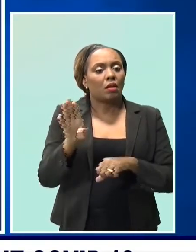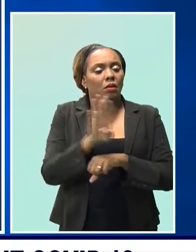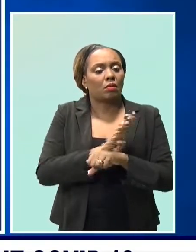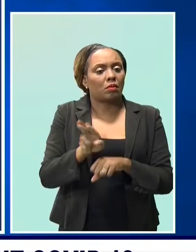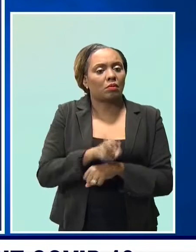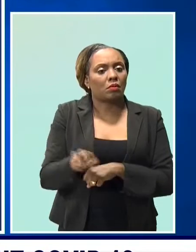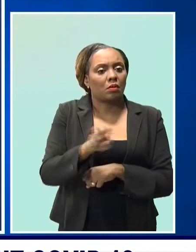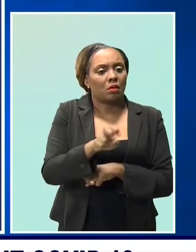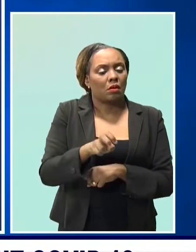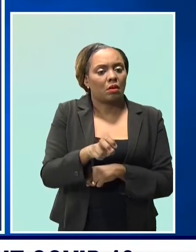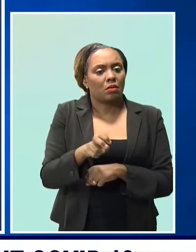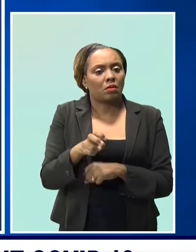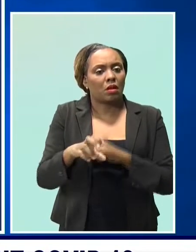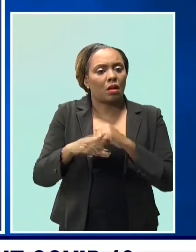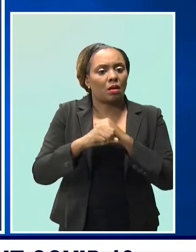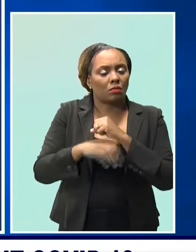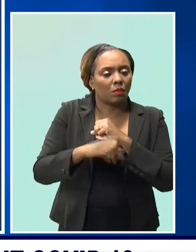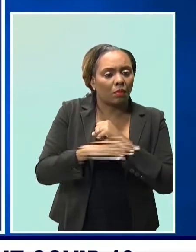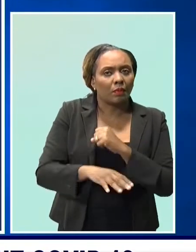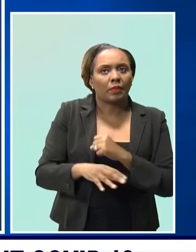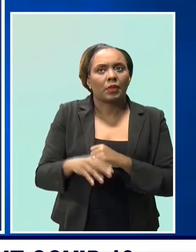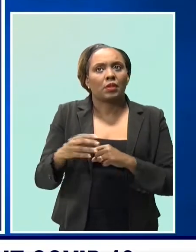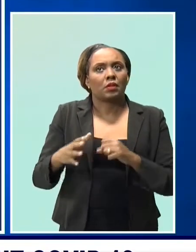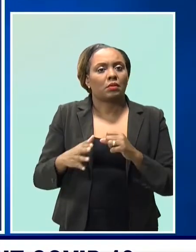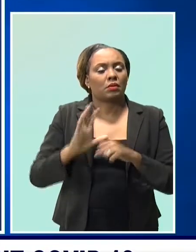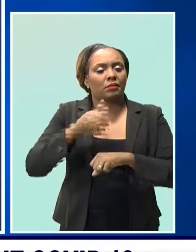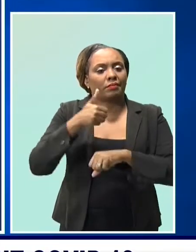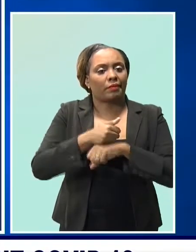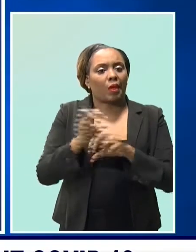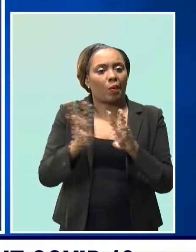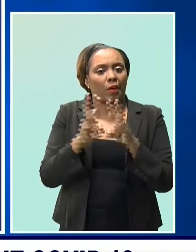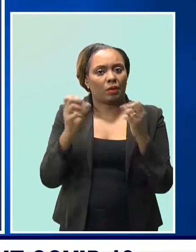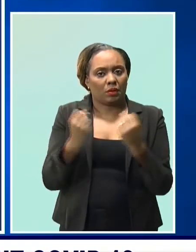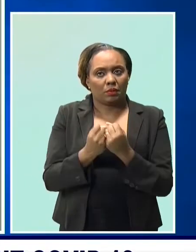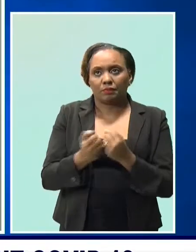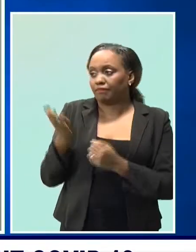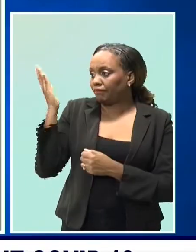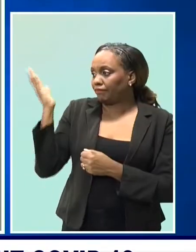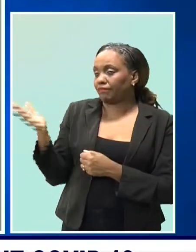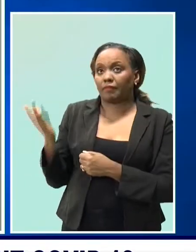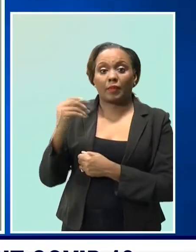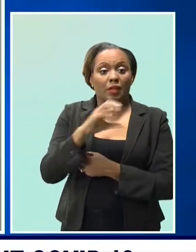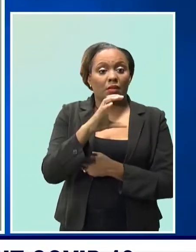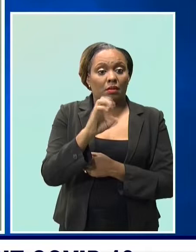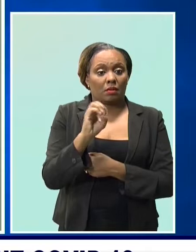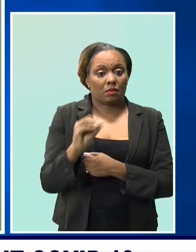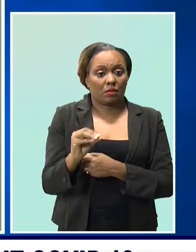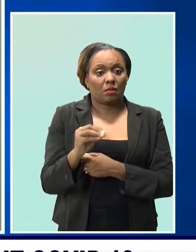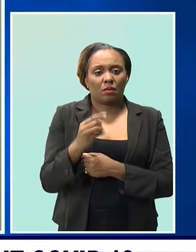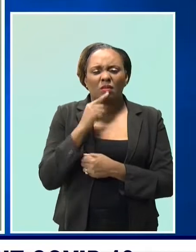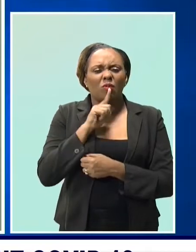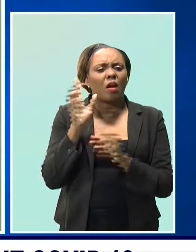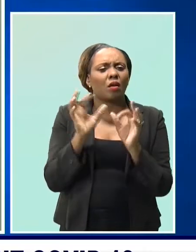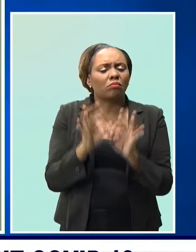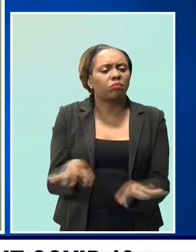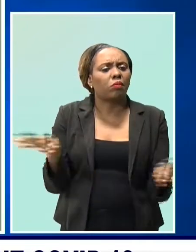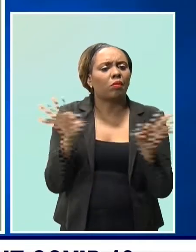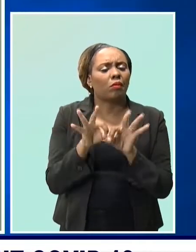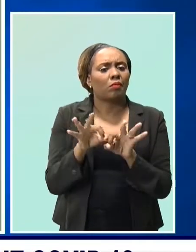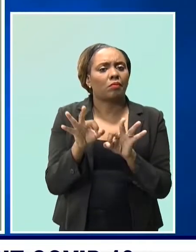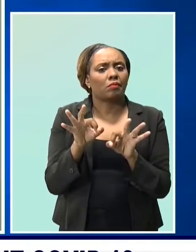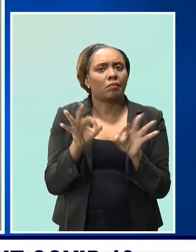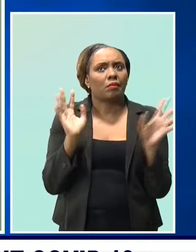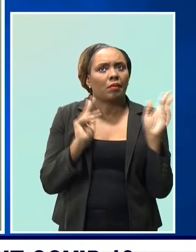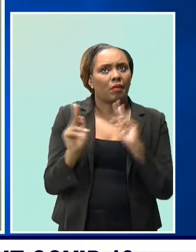organized the workshop. Chief Product Development Officer Marsha Alleen says the session was important as the operators are